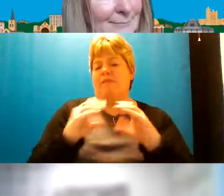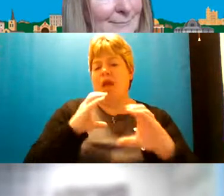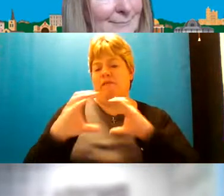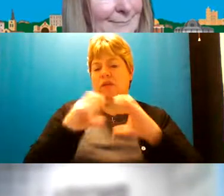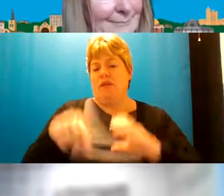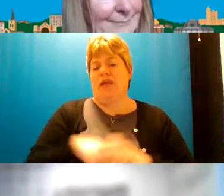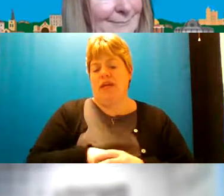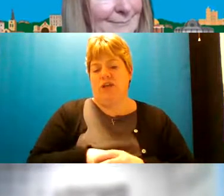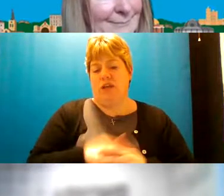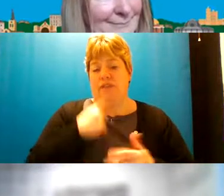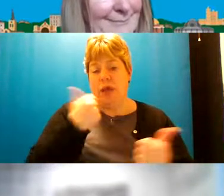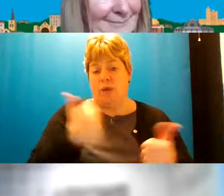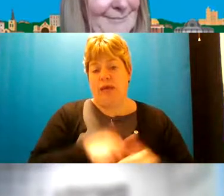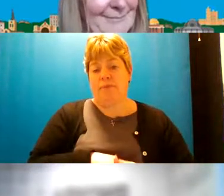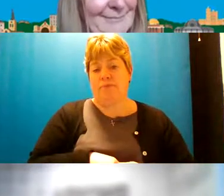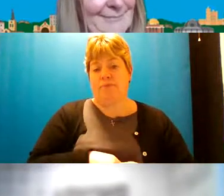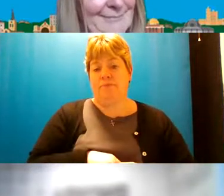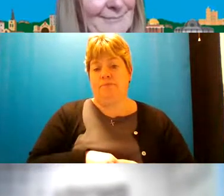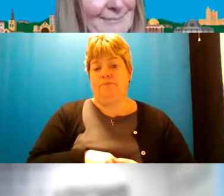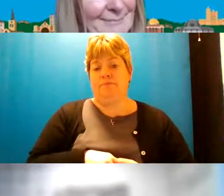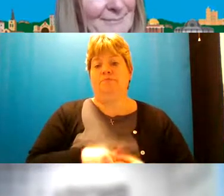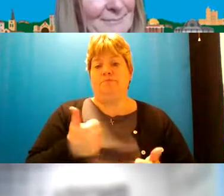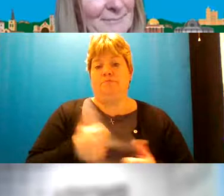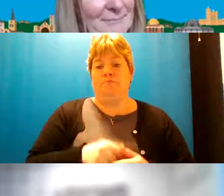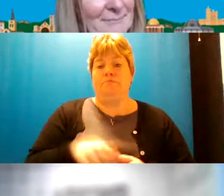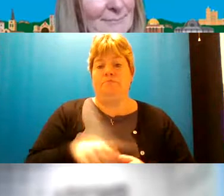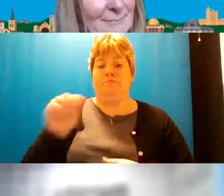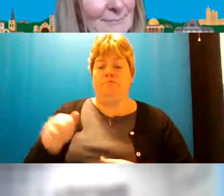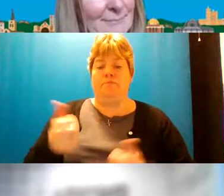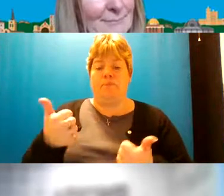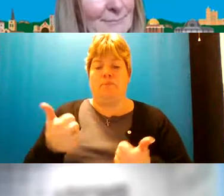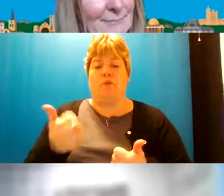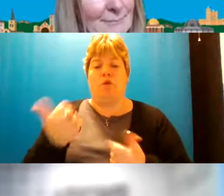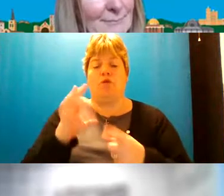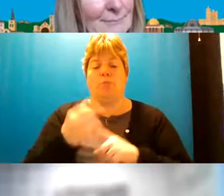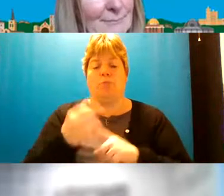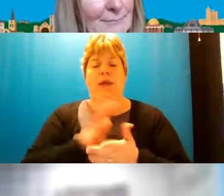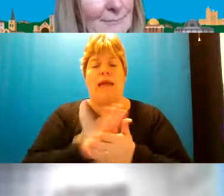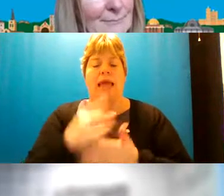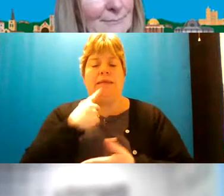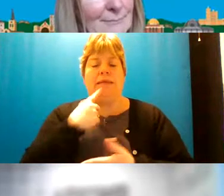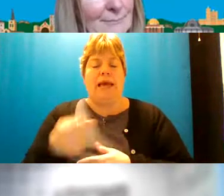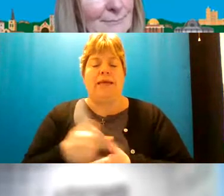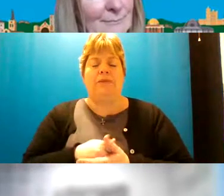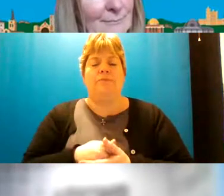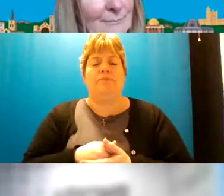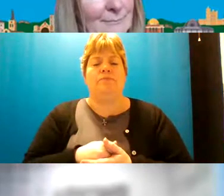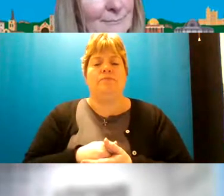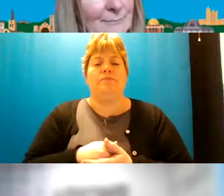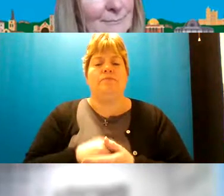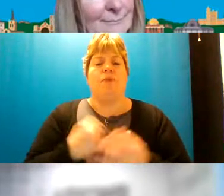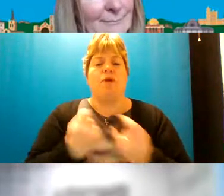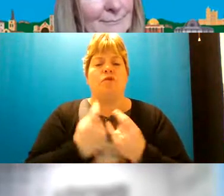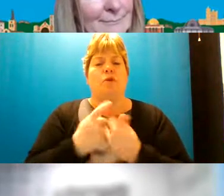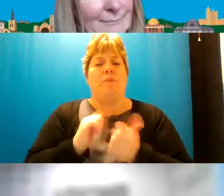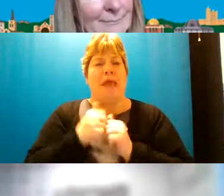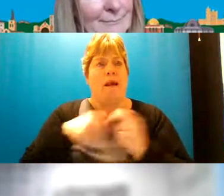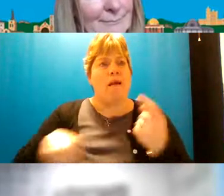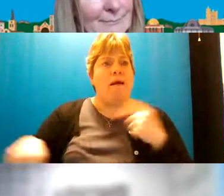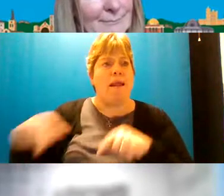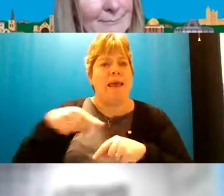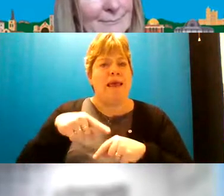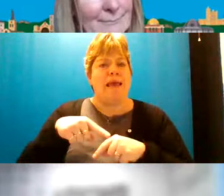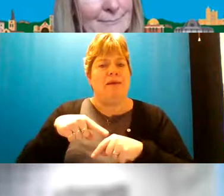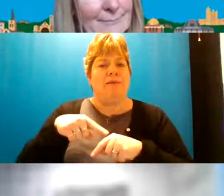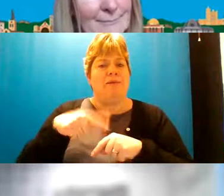is that okay yes yeah really good really good point and something that um colleagues particularly sort